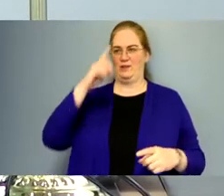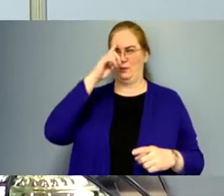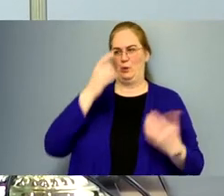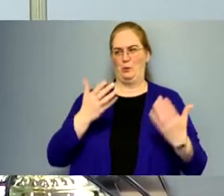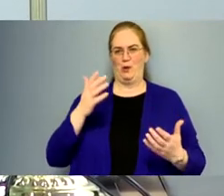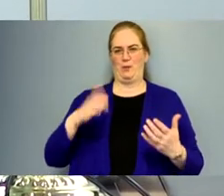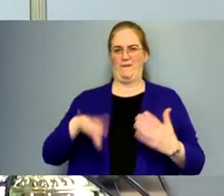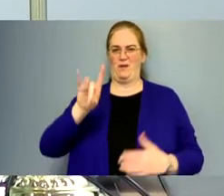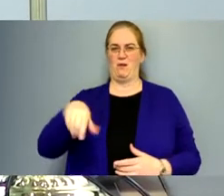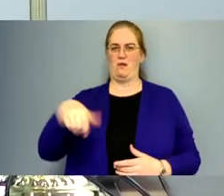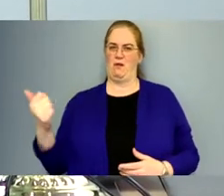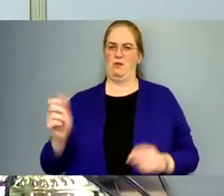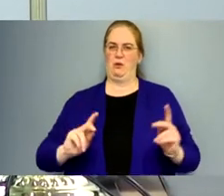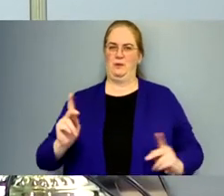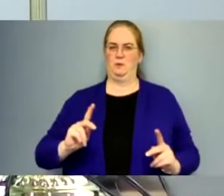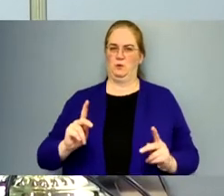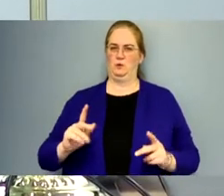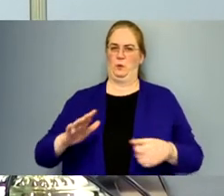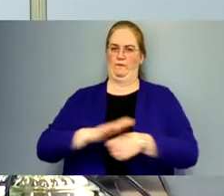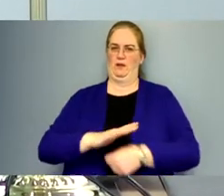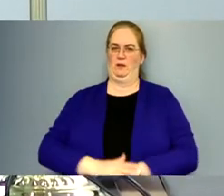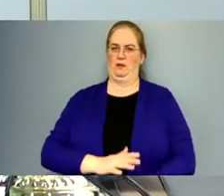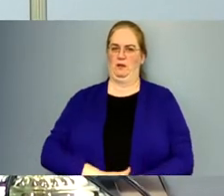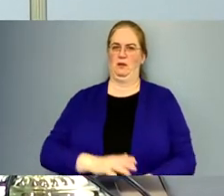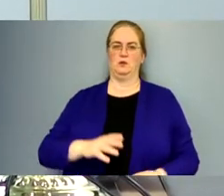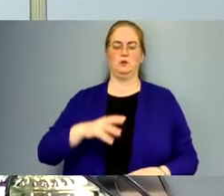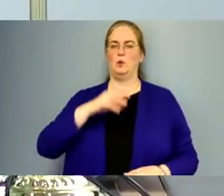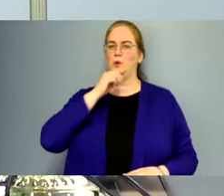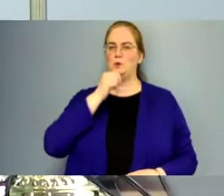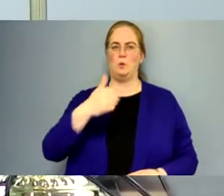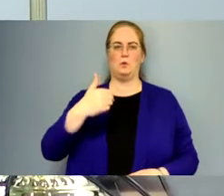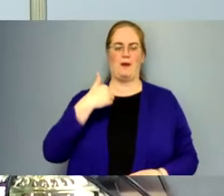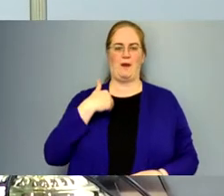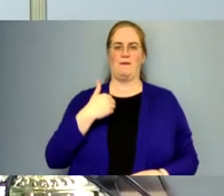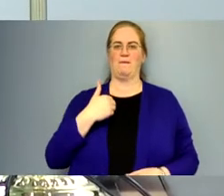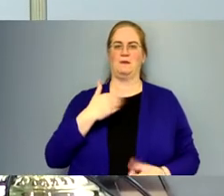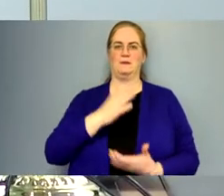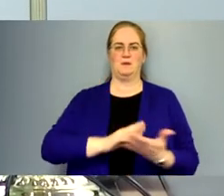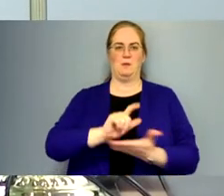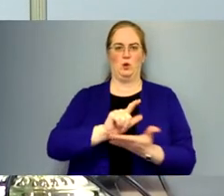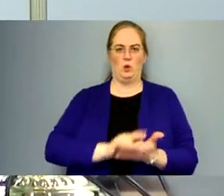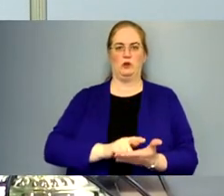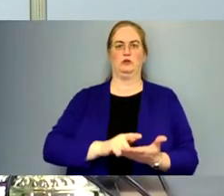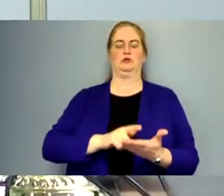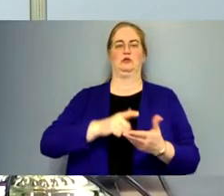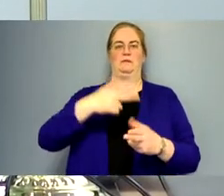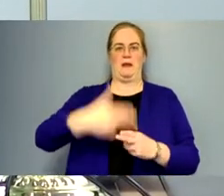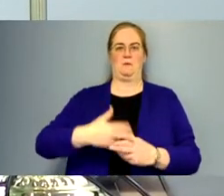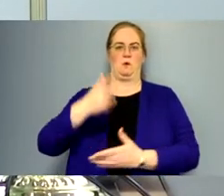probably find other people, uh, to, to fill these roles so we don't have people who are getting money from both lists.